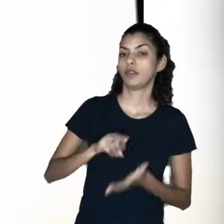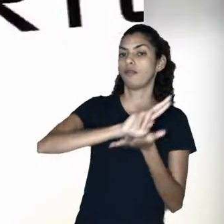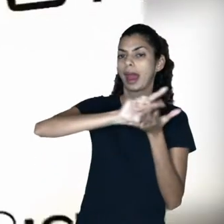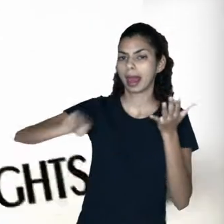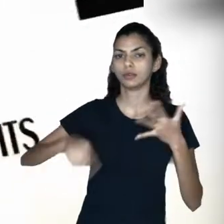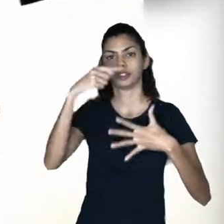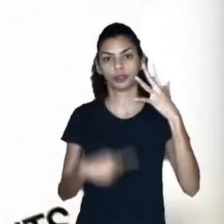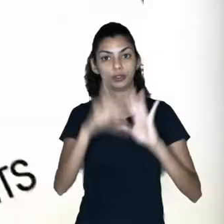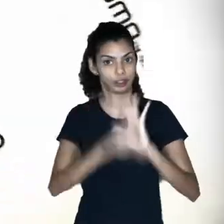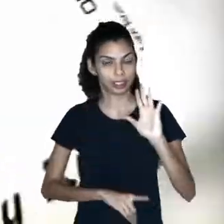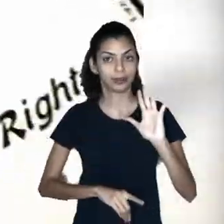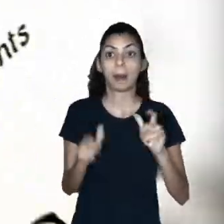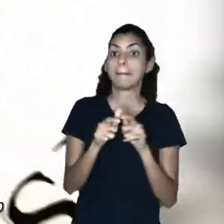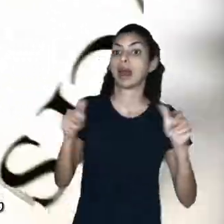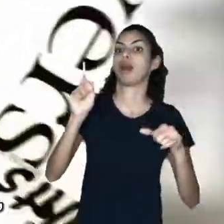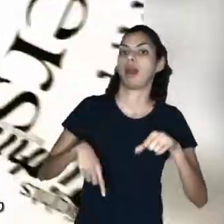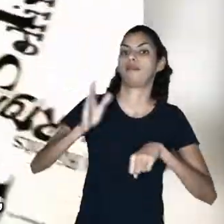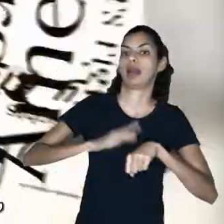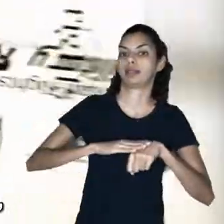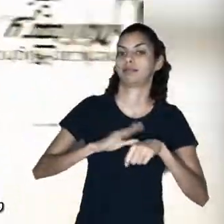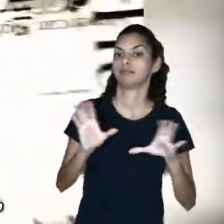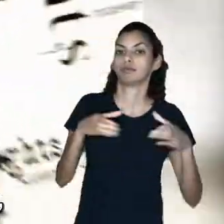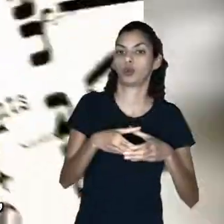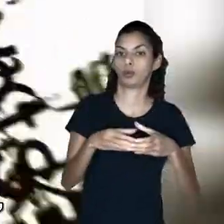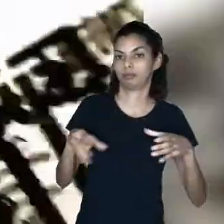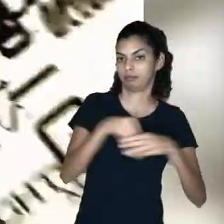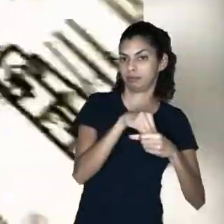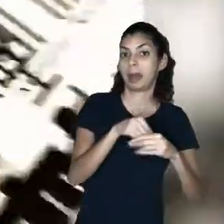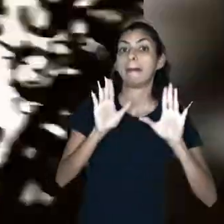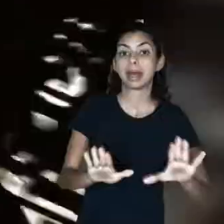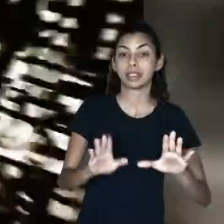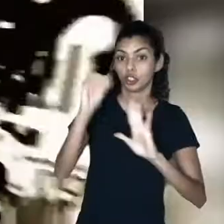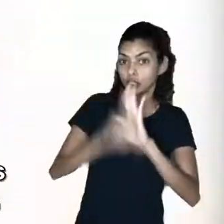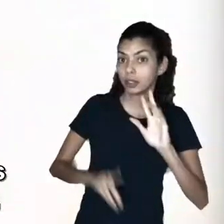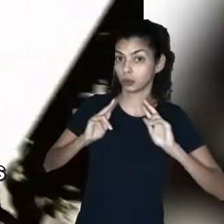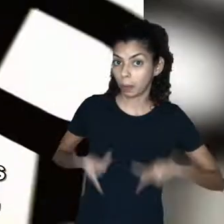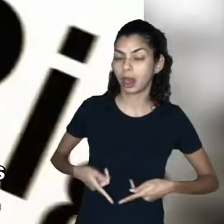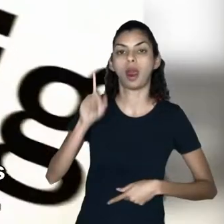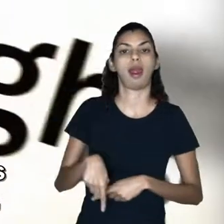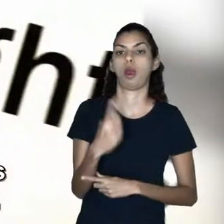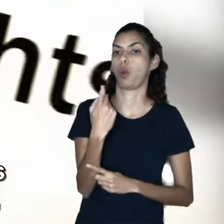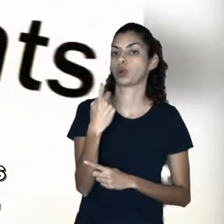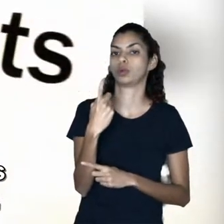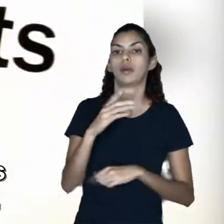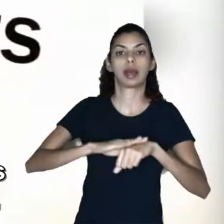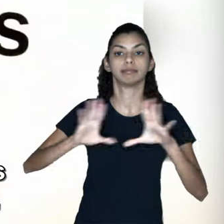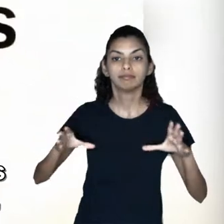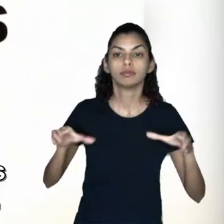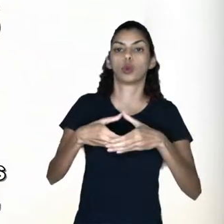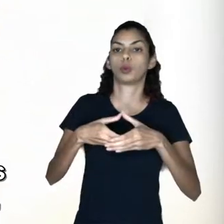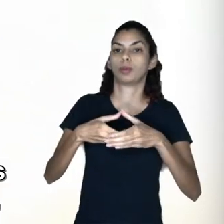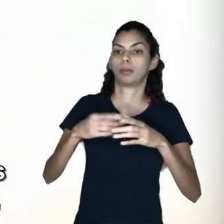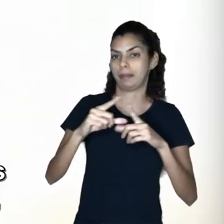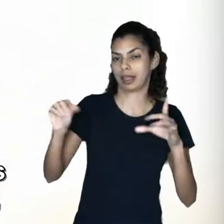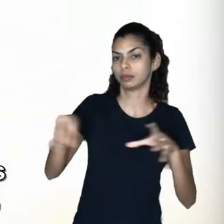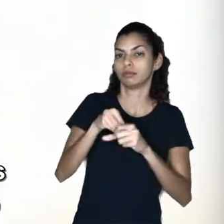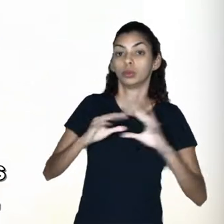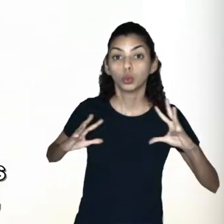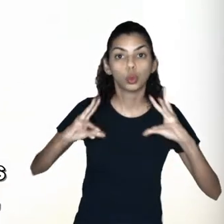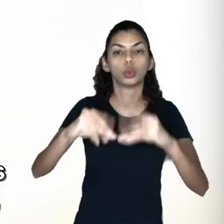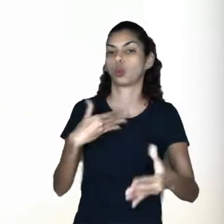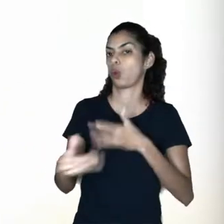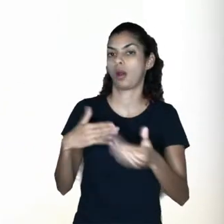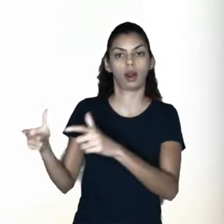There are many kinds of rights. Most apply to a certain group. But human rights are the only ones that apply to absolutely